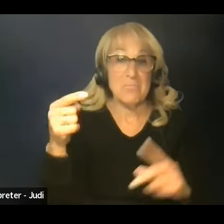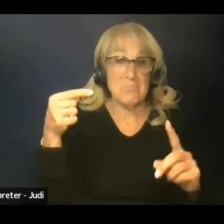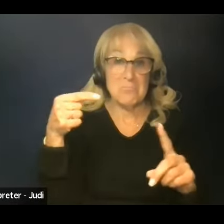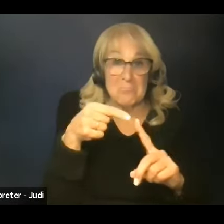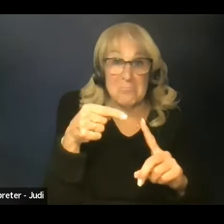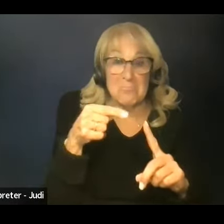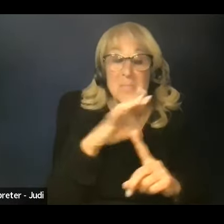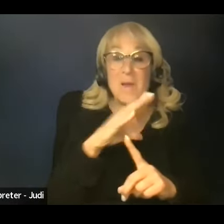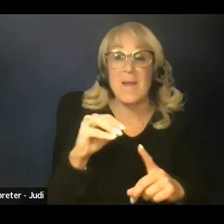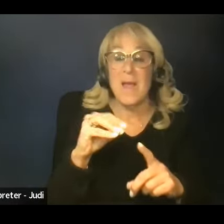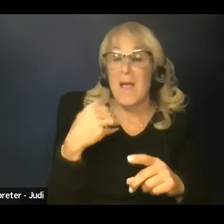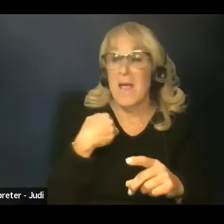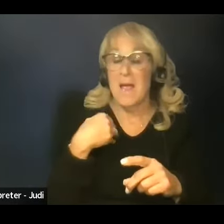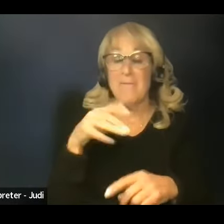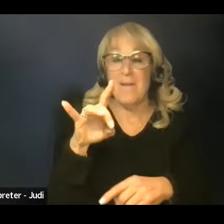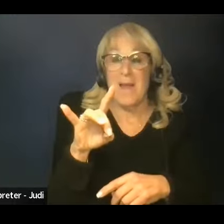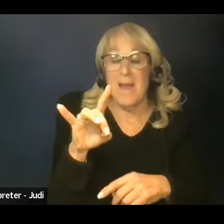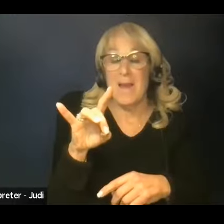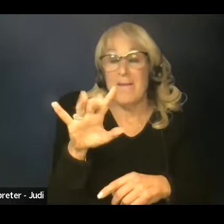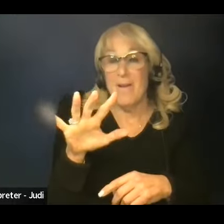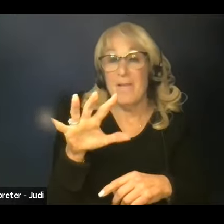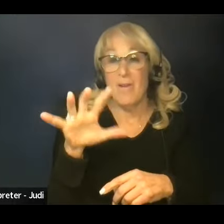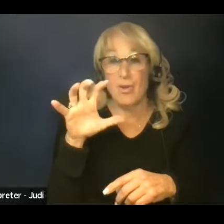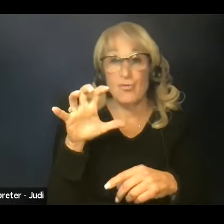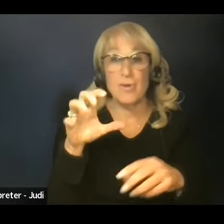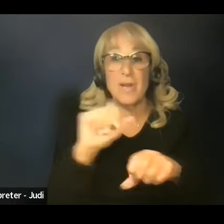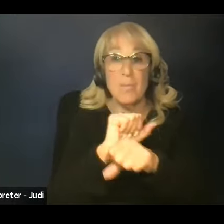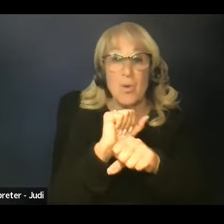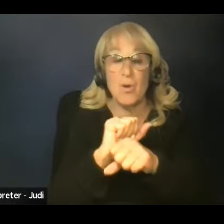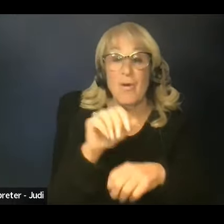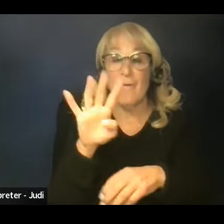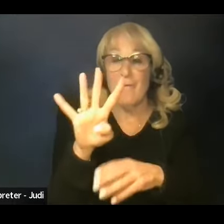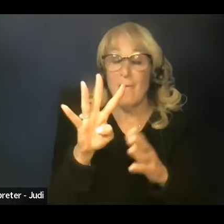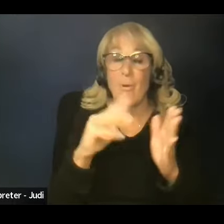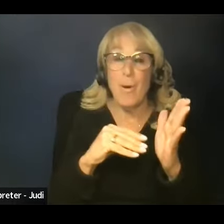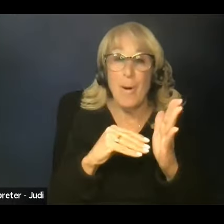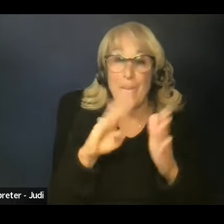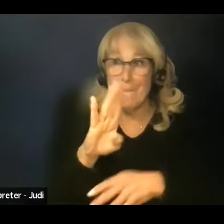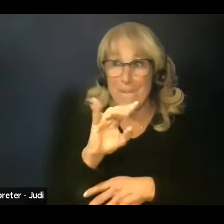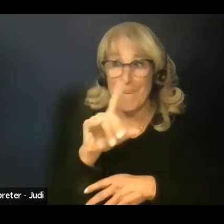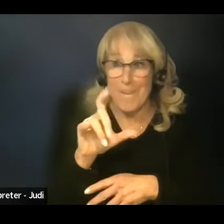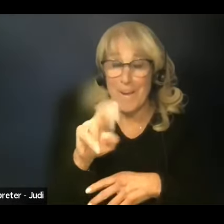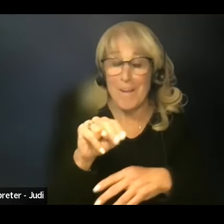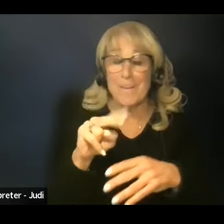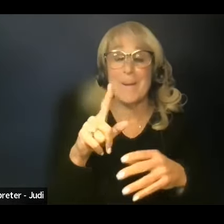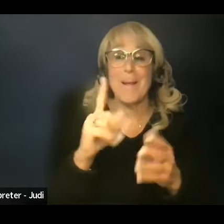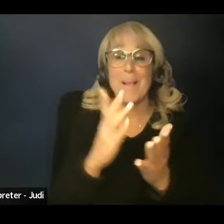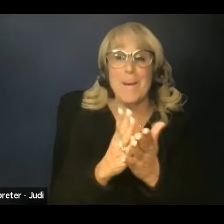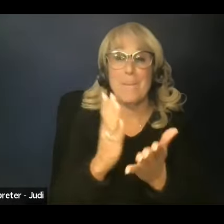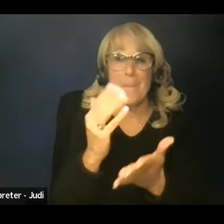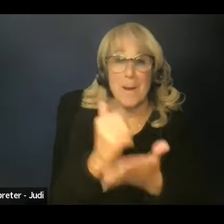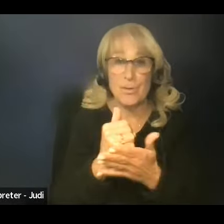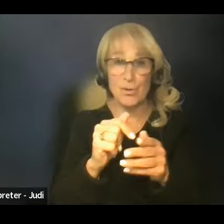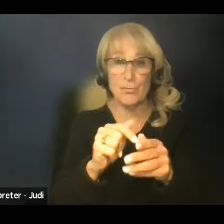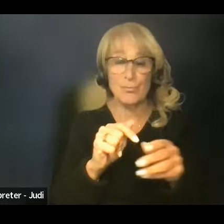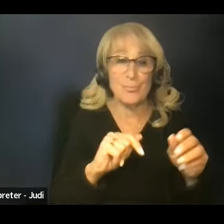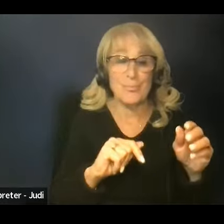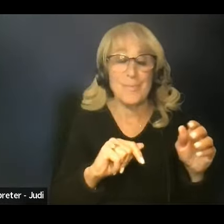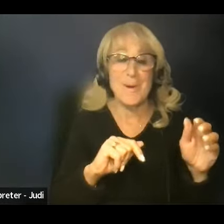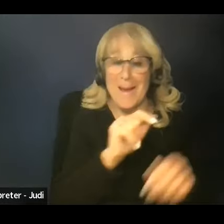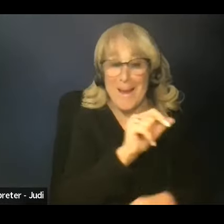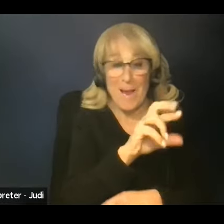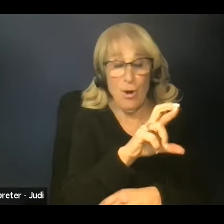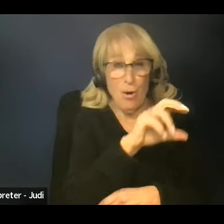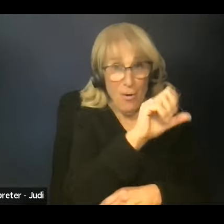employees with a $4 billion budget across its five component areas. And so that includes ARS,